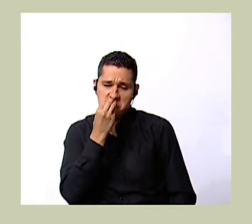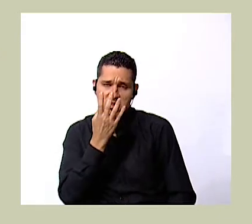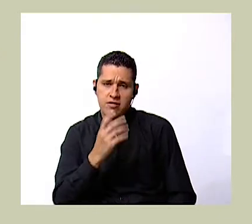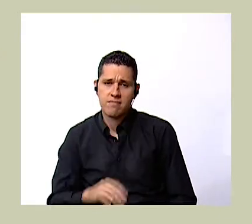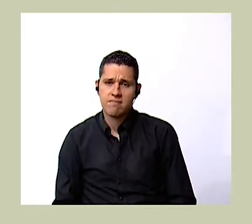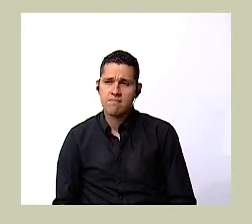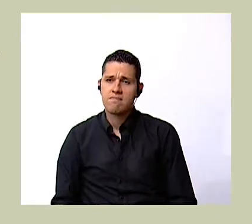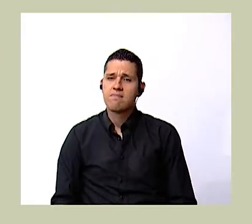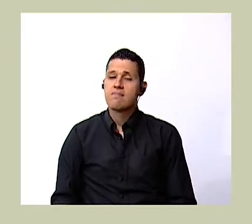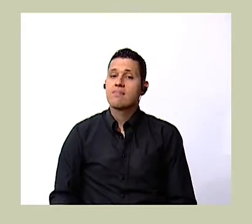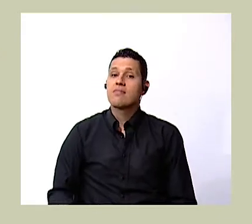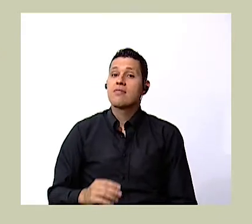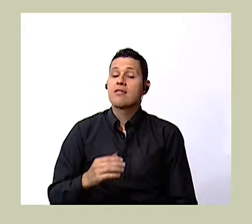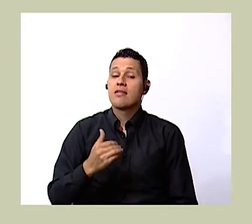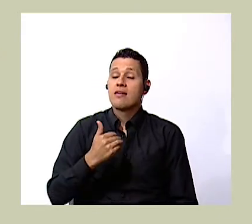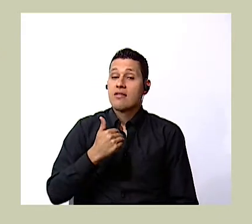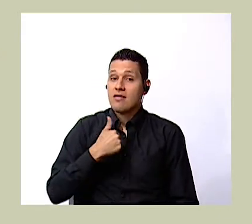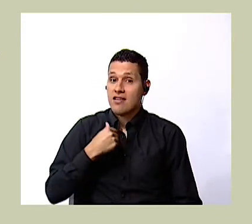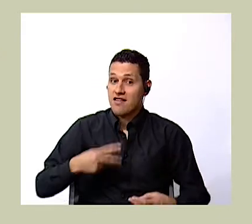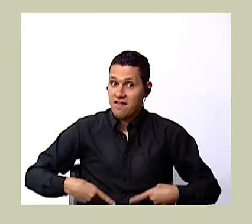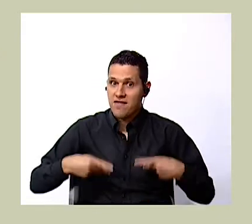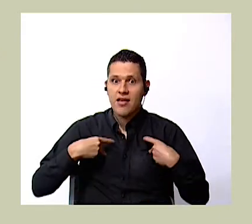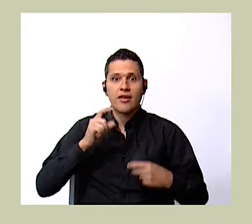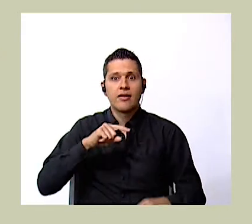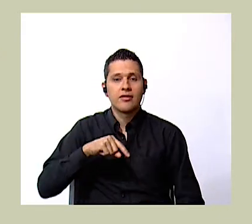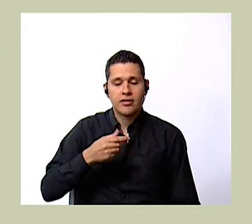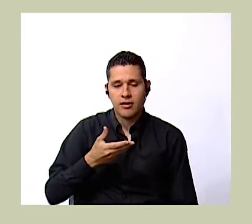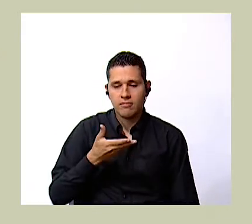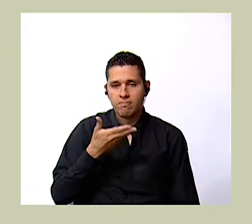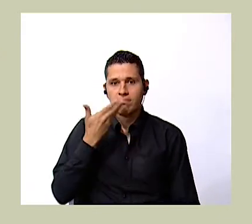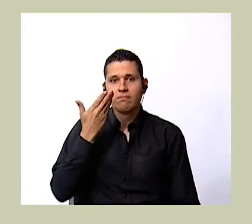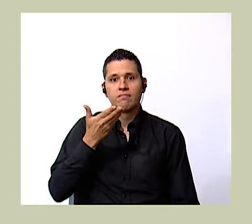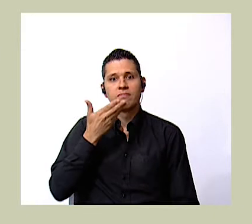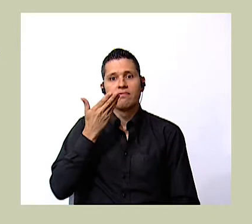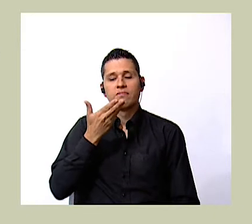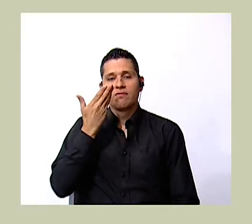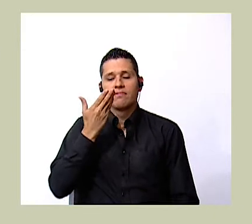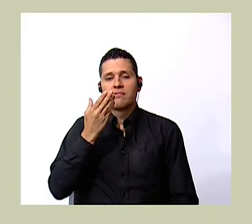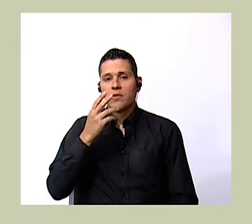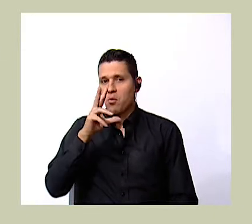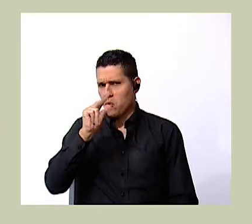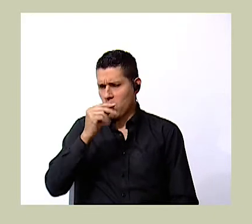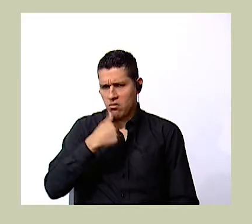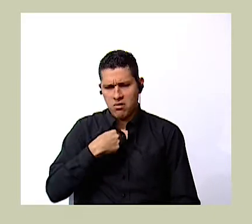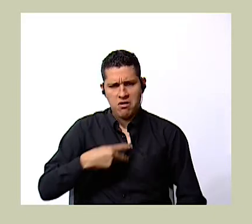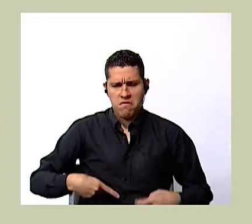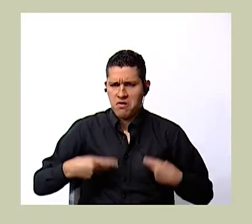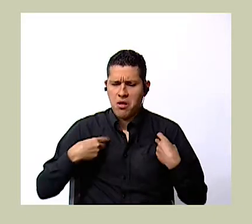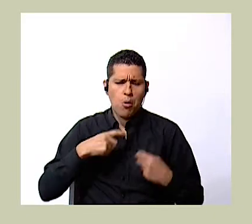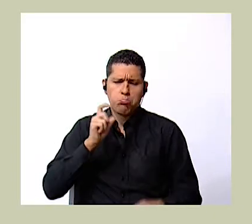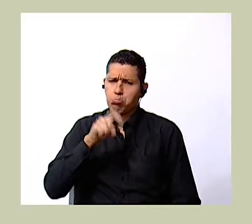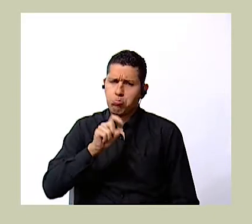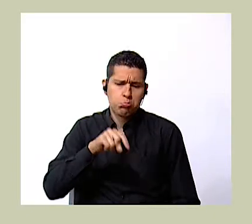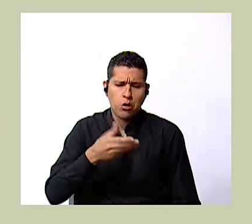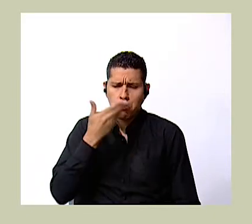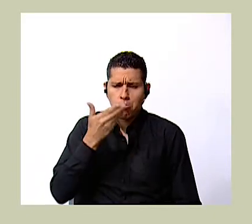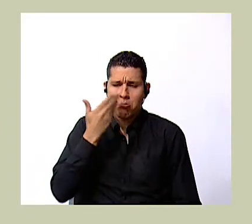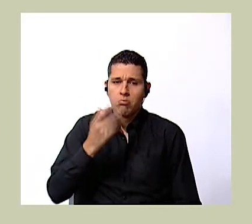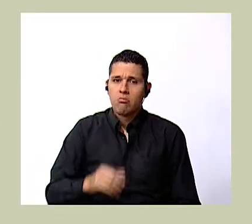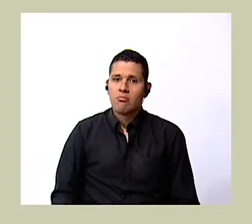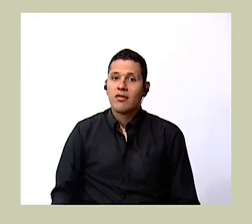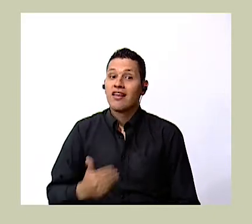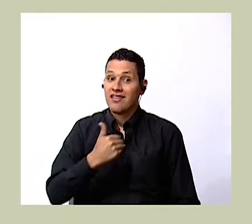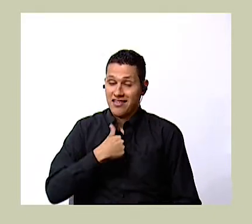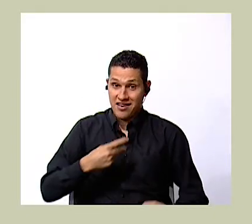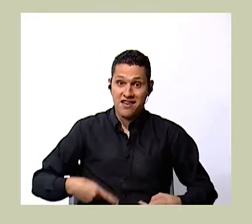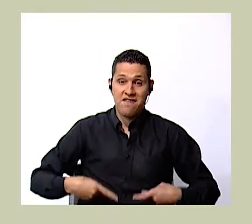and non-living things don't breathe living things move